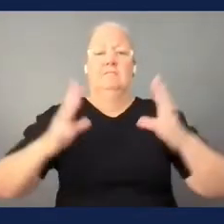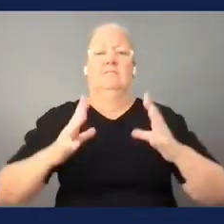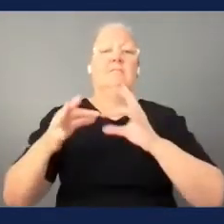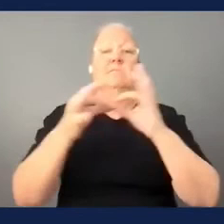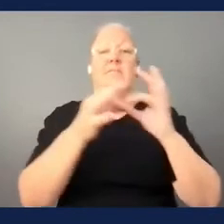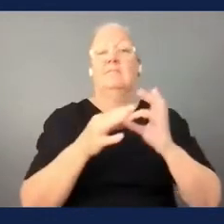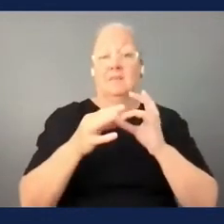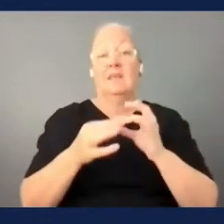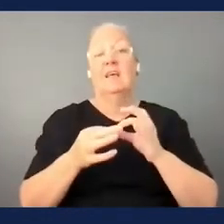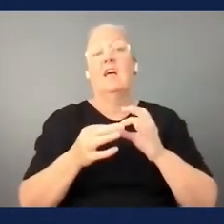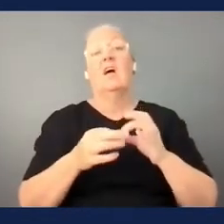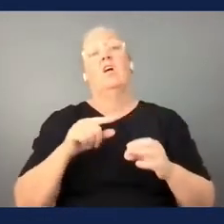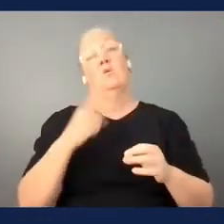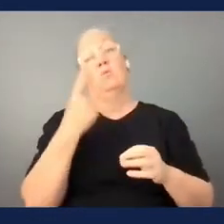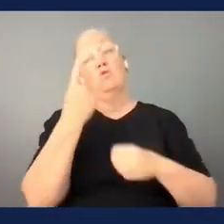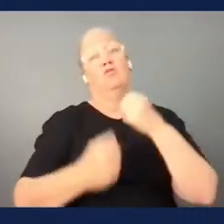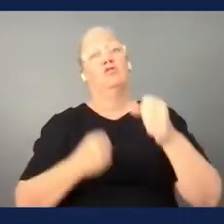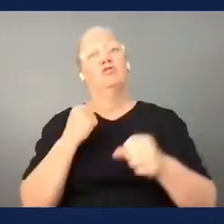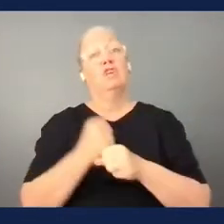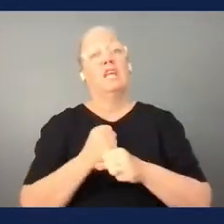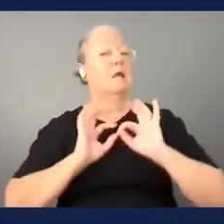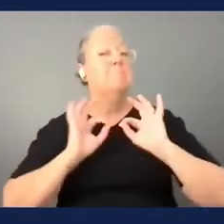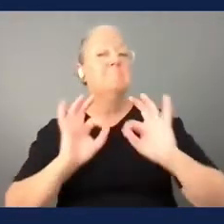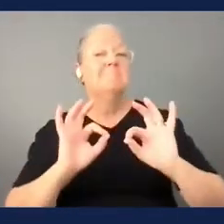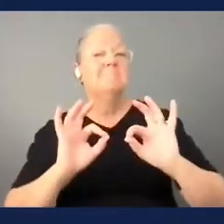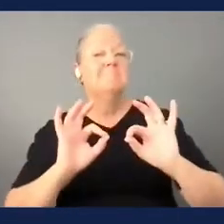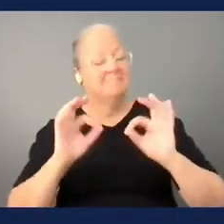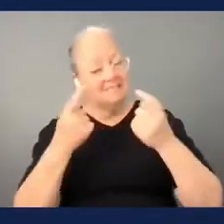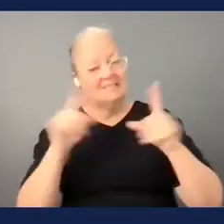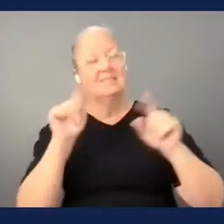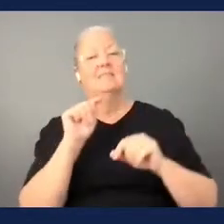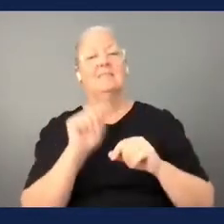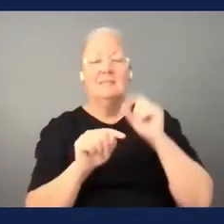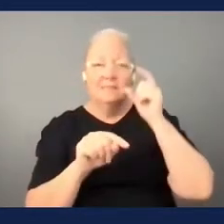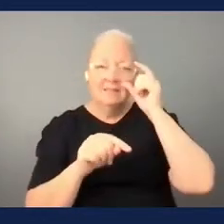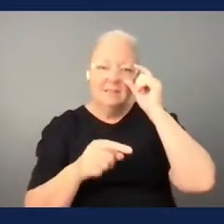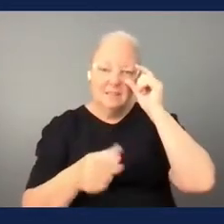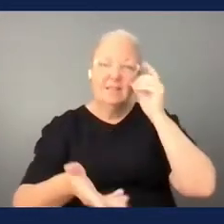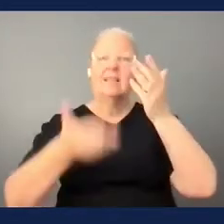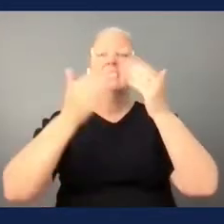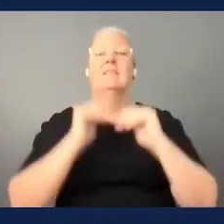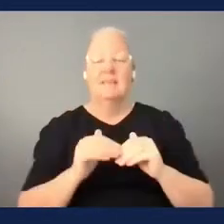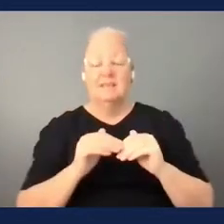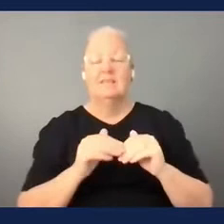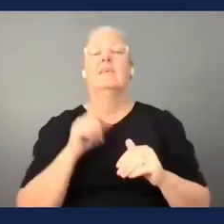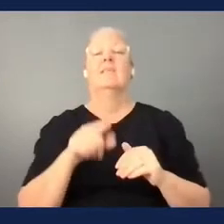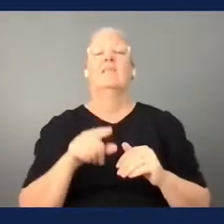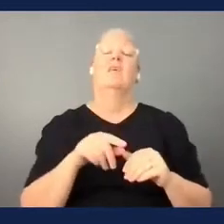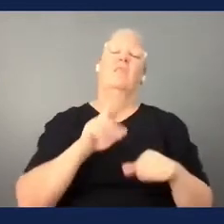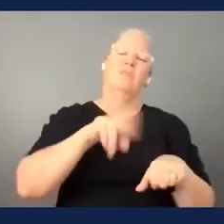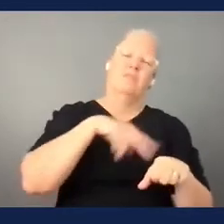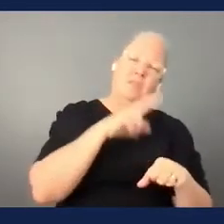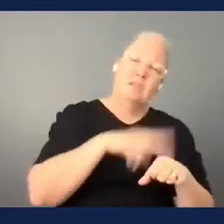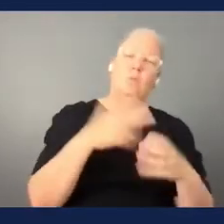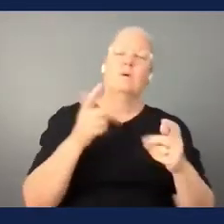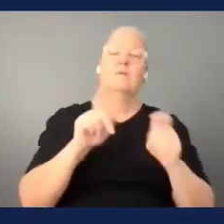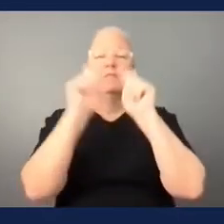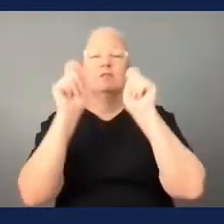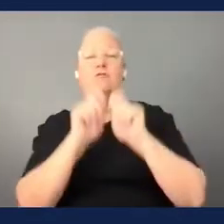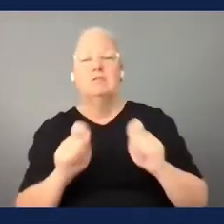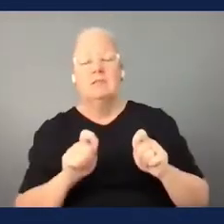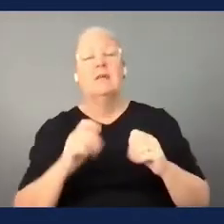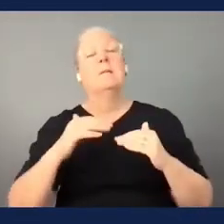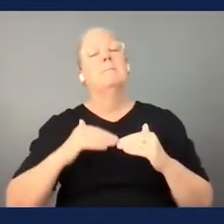to do that our second mission was to support all the national football associations and federations to be more inclusive and develop para football